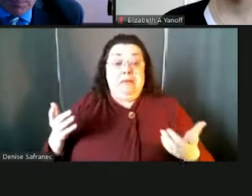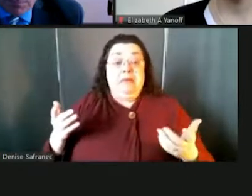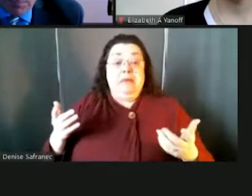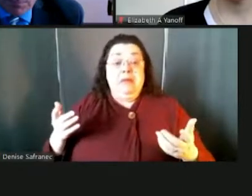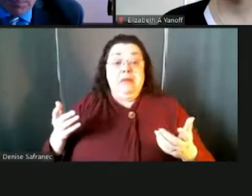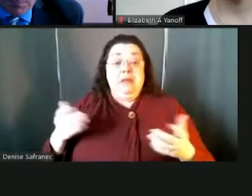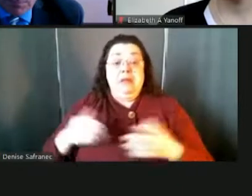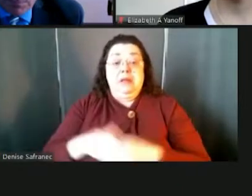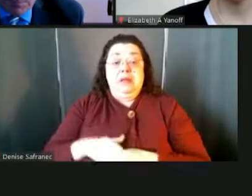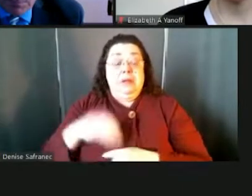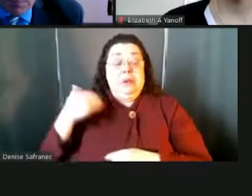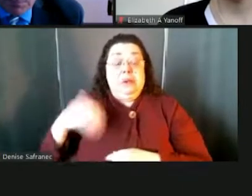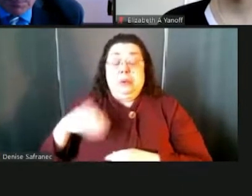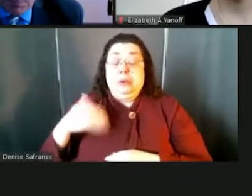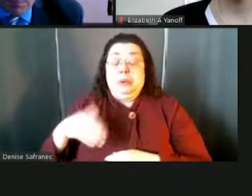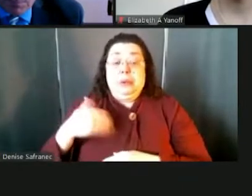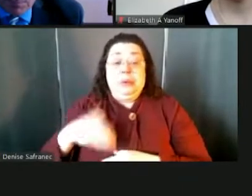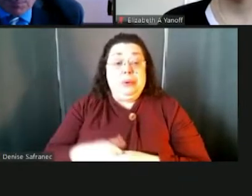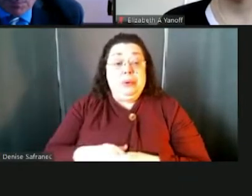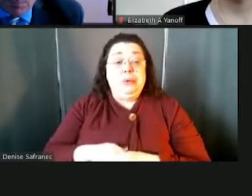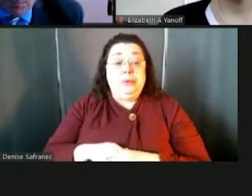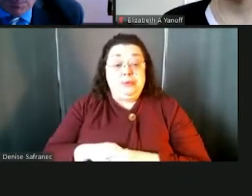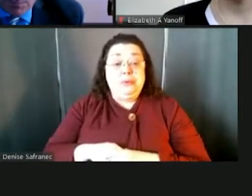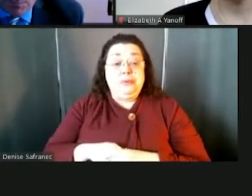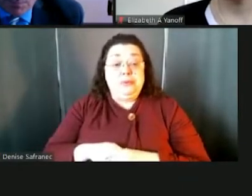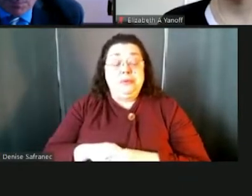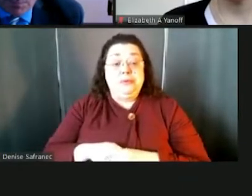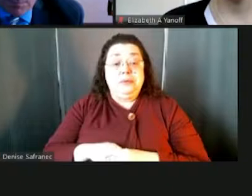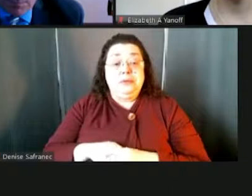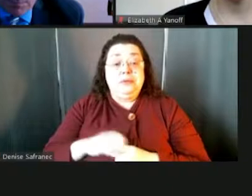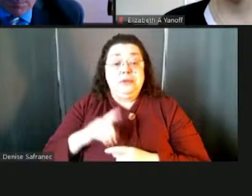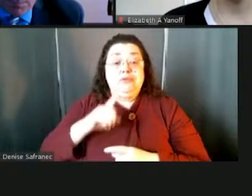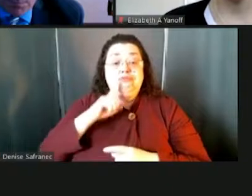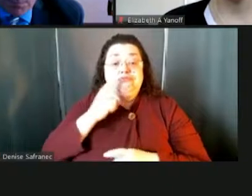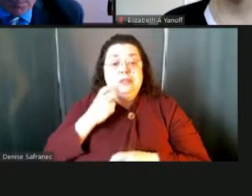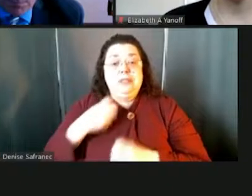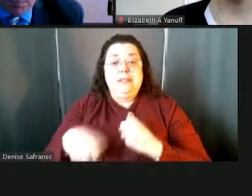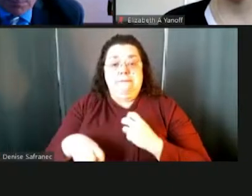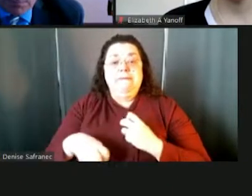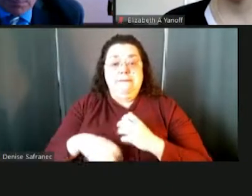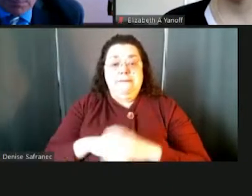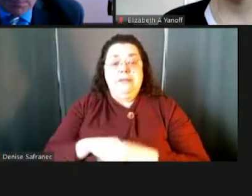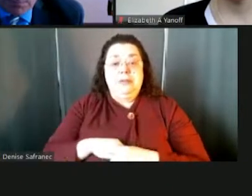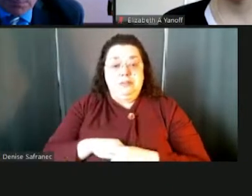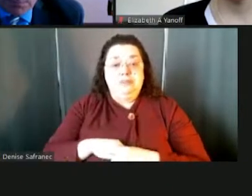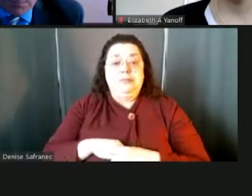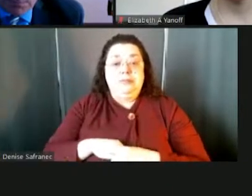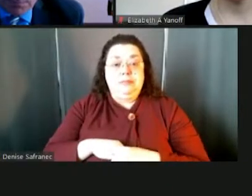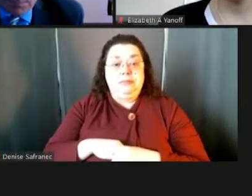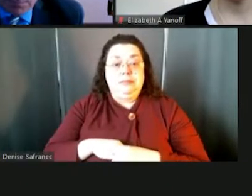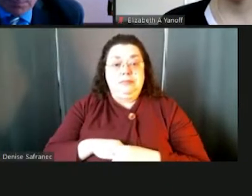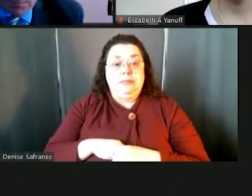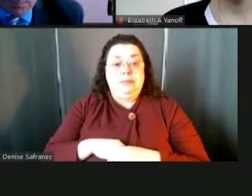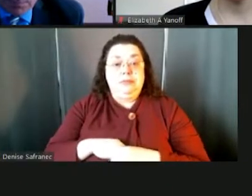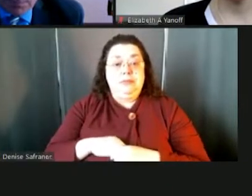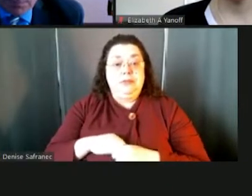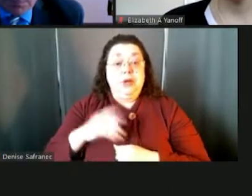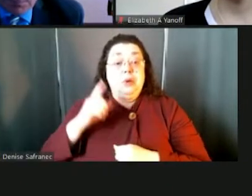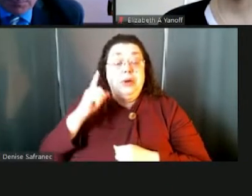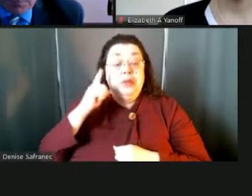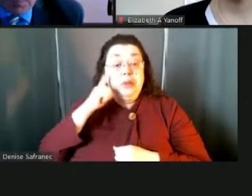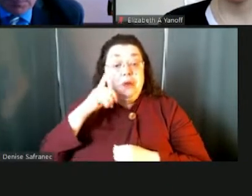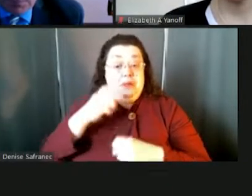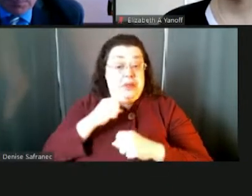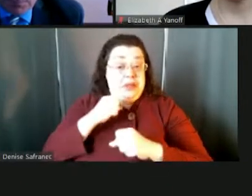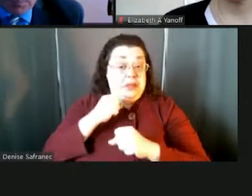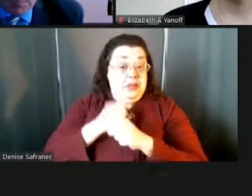had already talked about from previous questions. So it was really, really difficult. We thought we were on the same trend this year. I